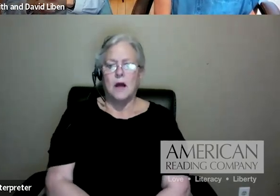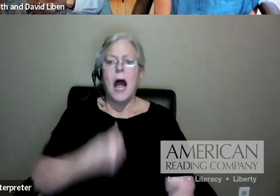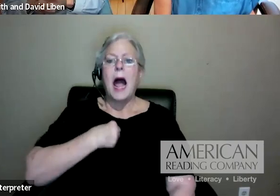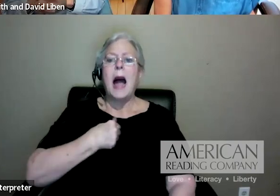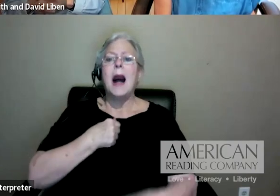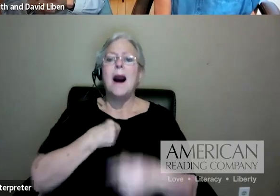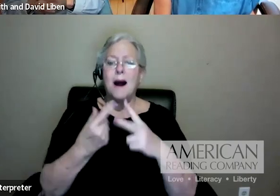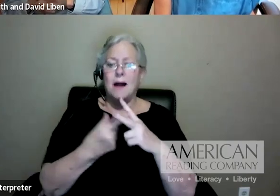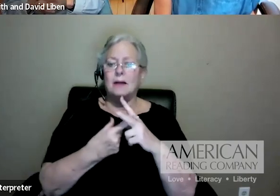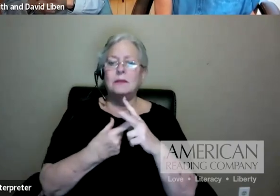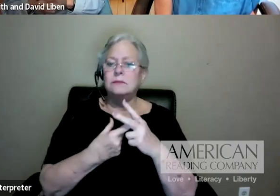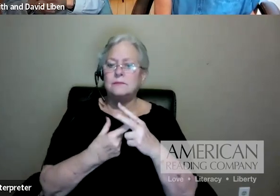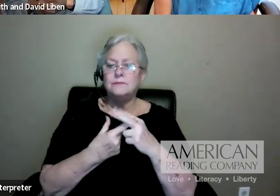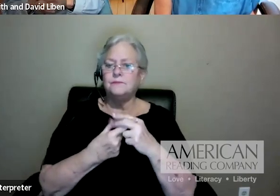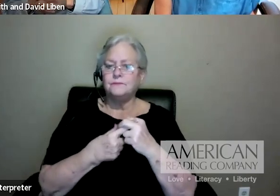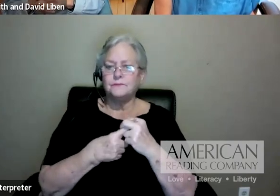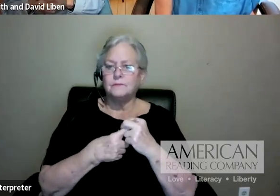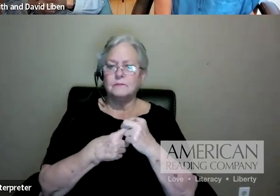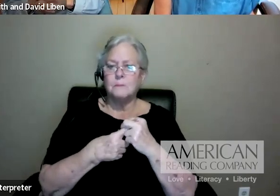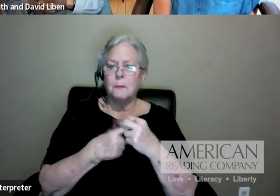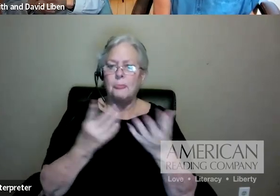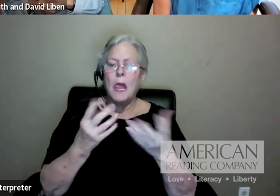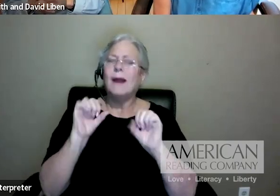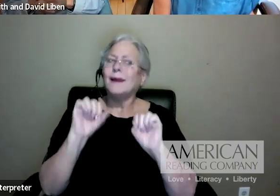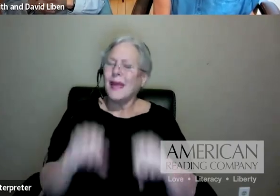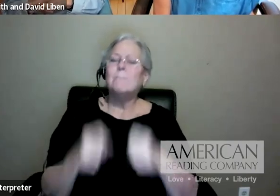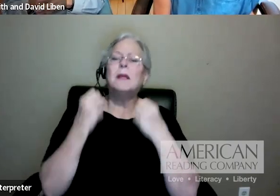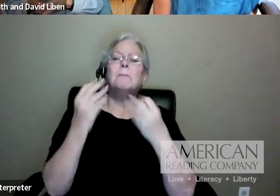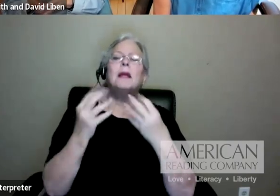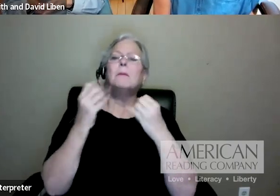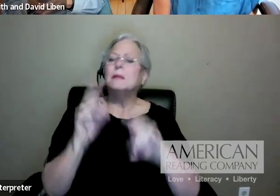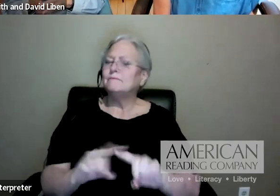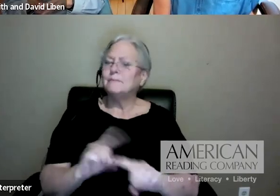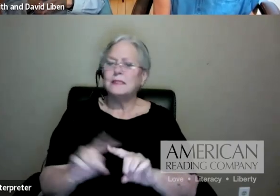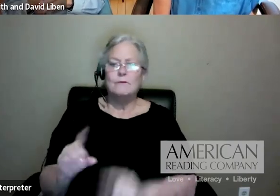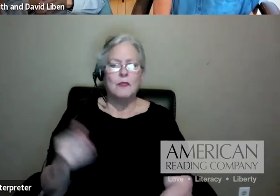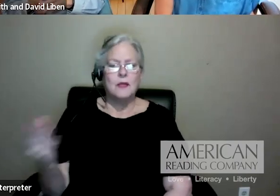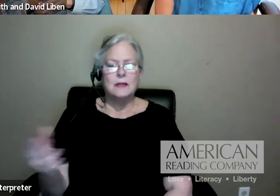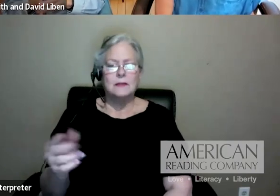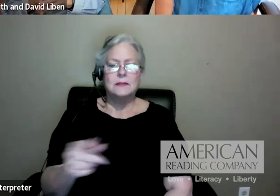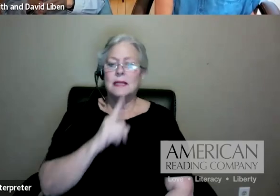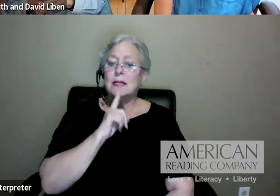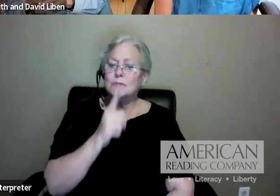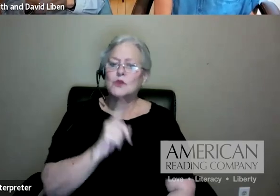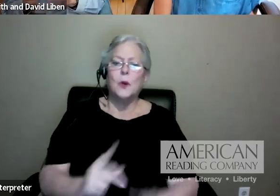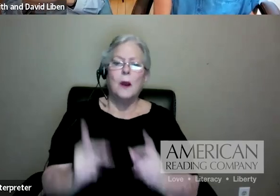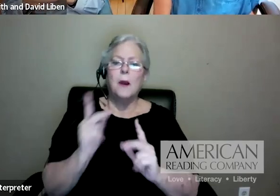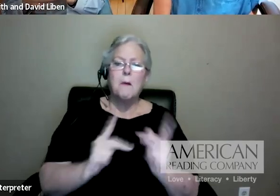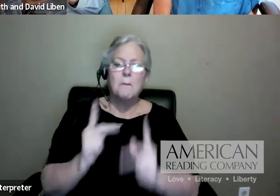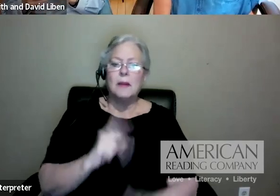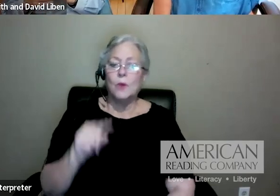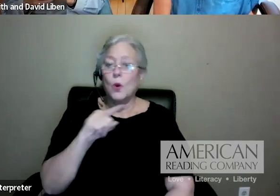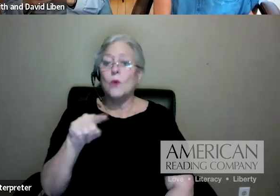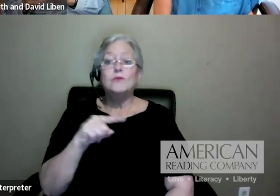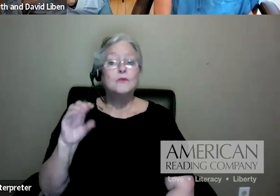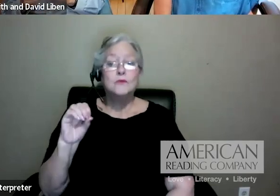I'll just do a quick... I mean, it could be many different things. And probably people on the phone, or on the Zoom, know just as much as I do.